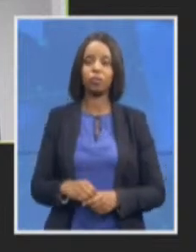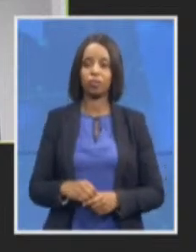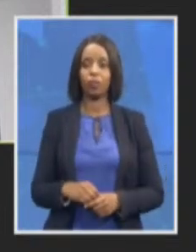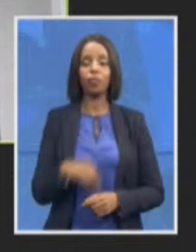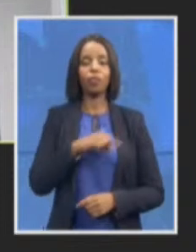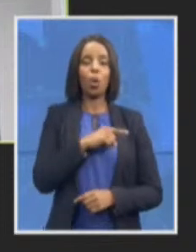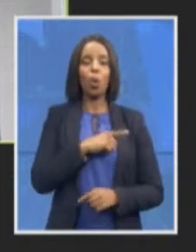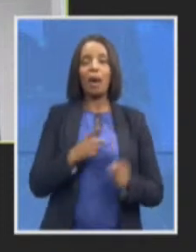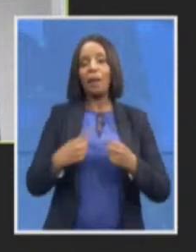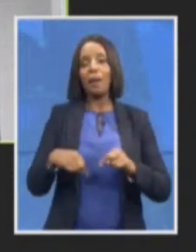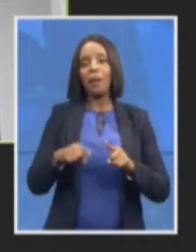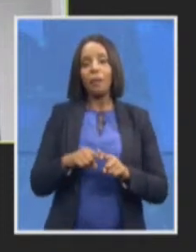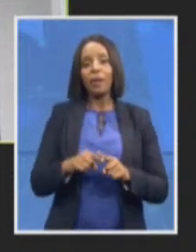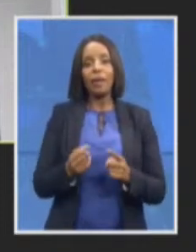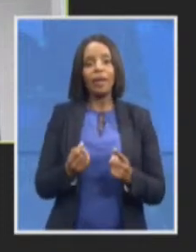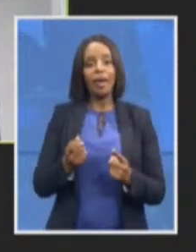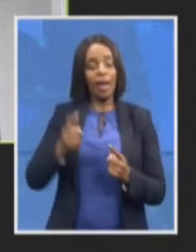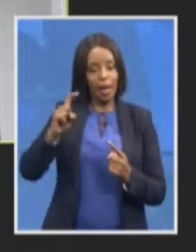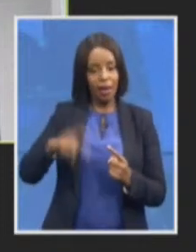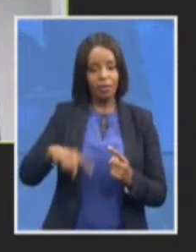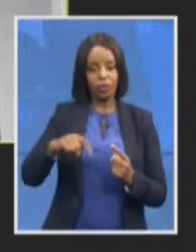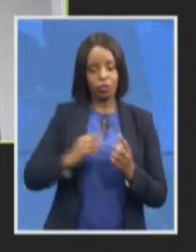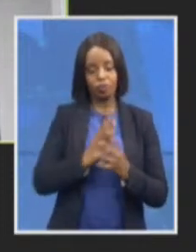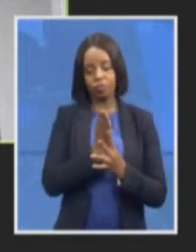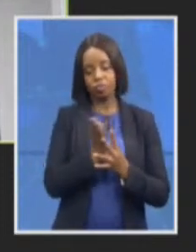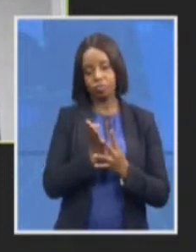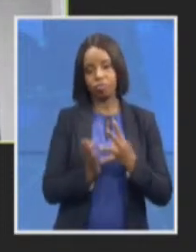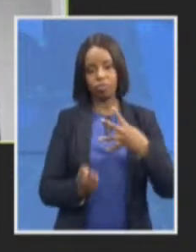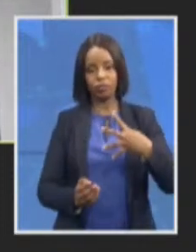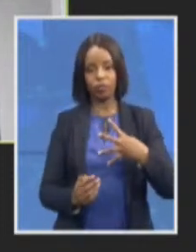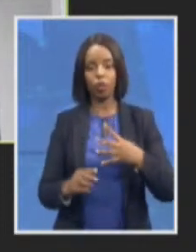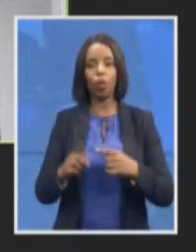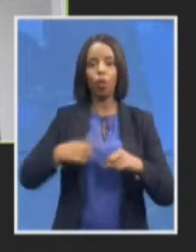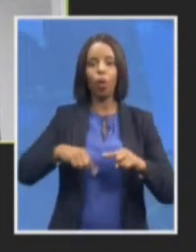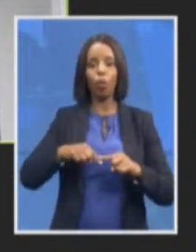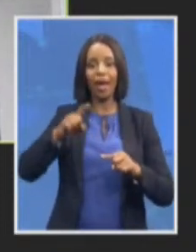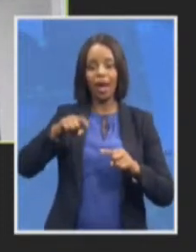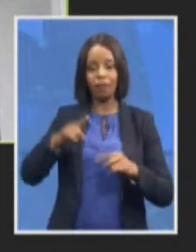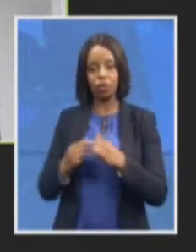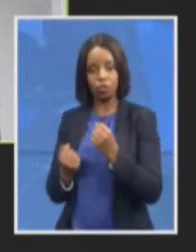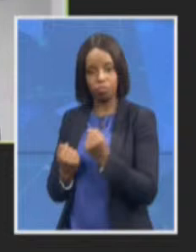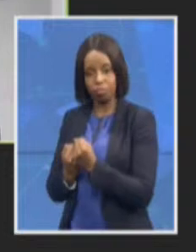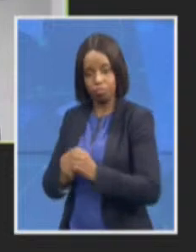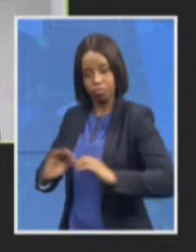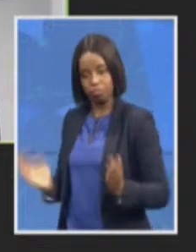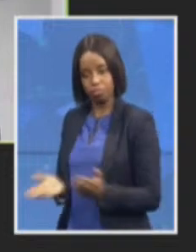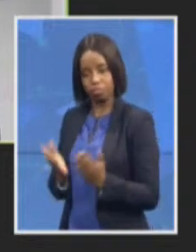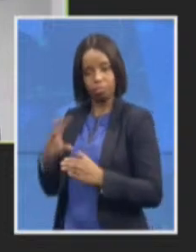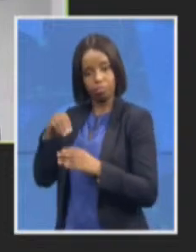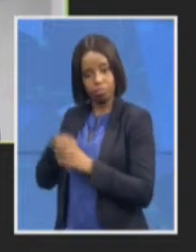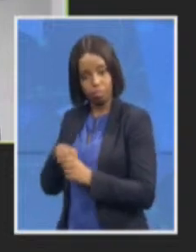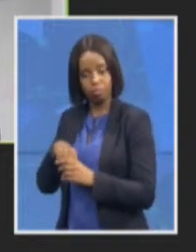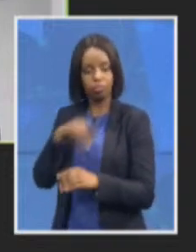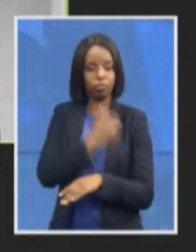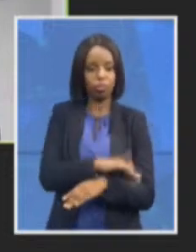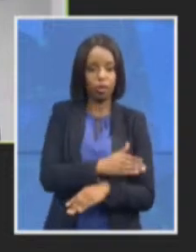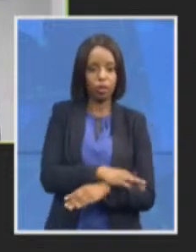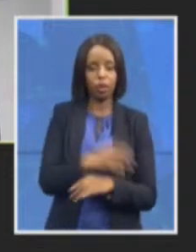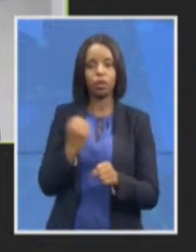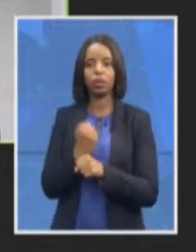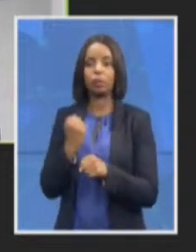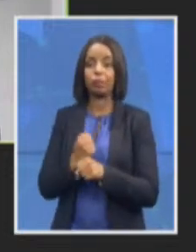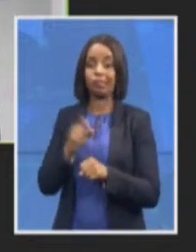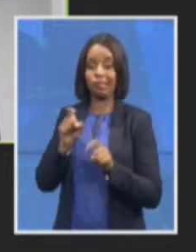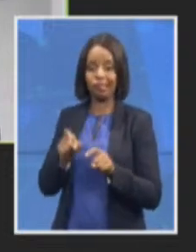enhanced internal and external collaborations we've got to really improve that we've got to increase the impact